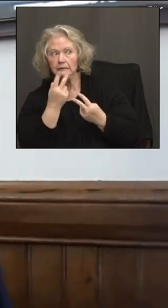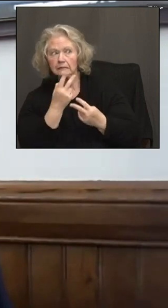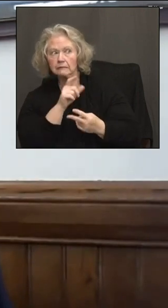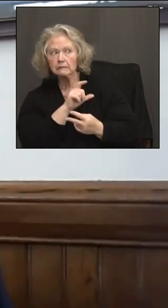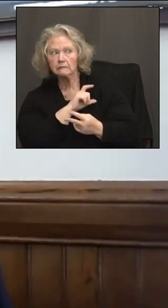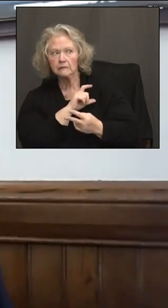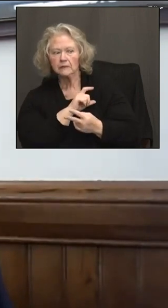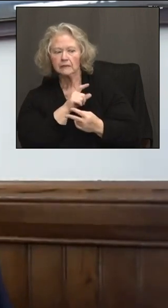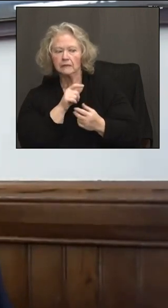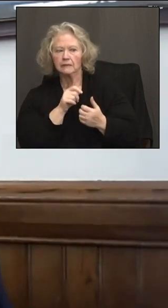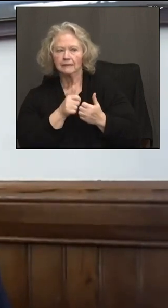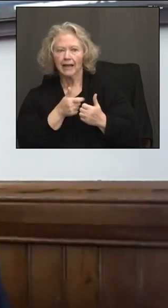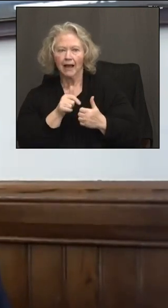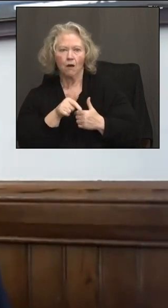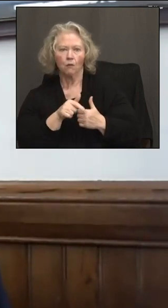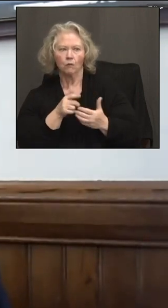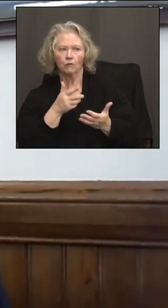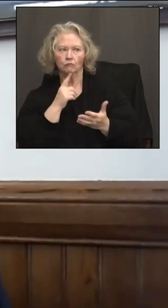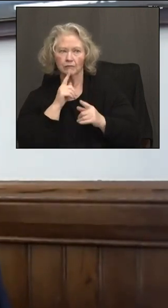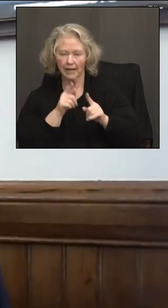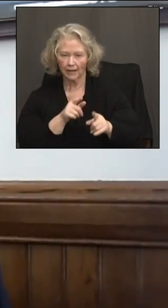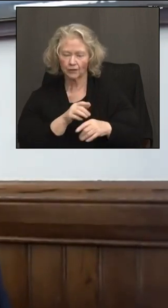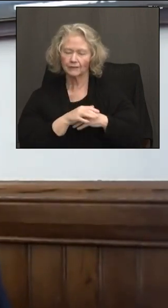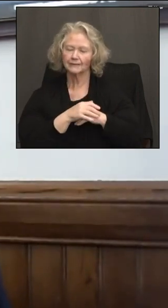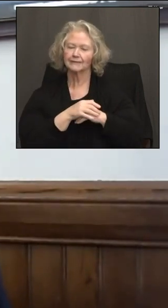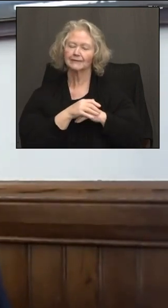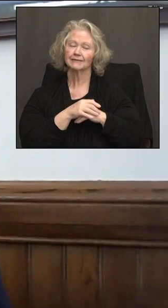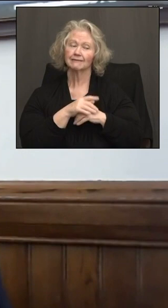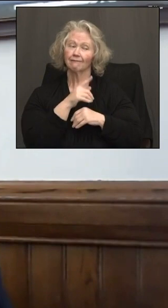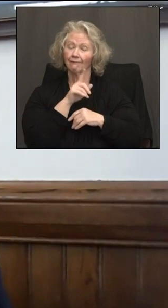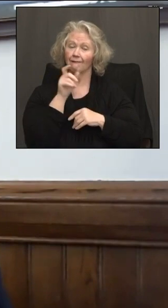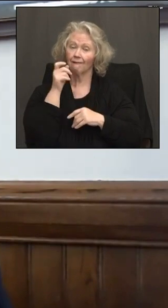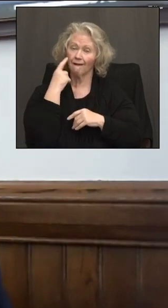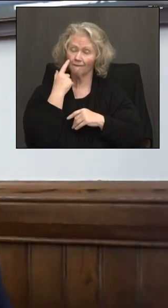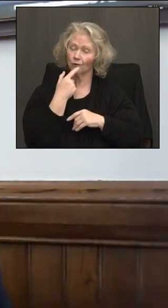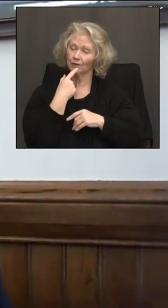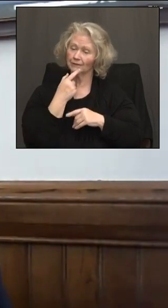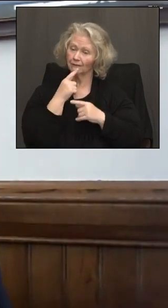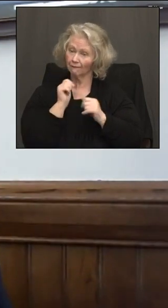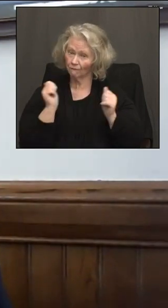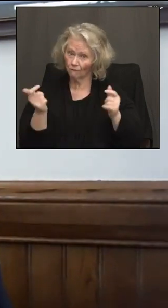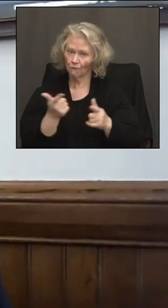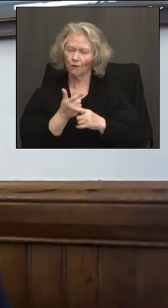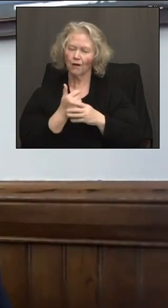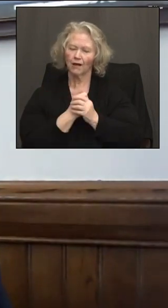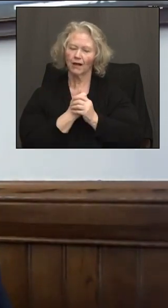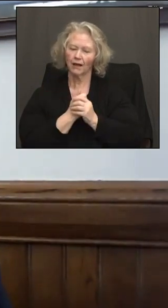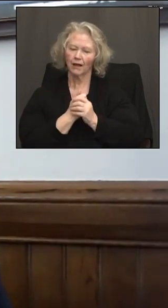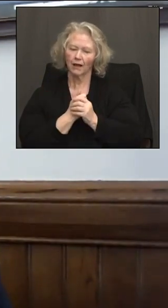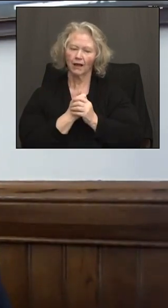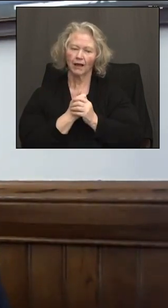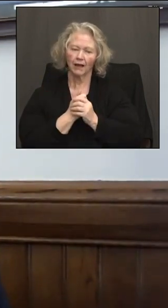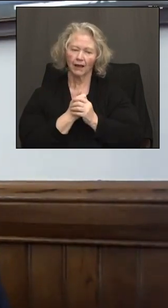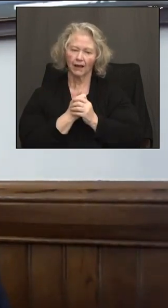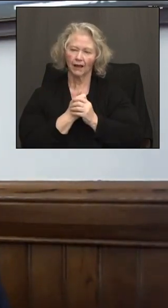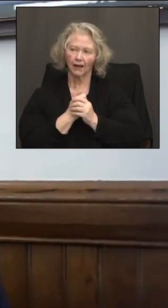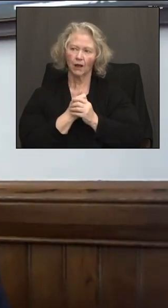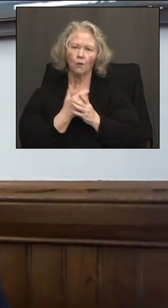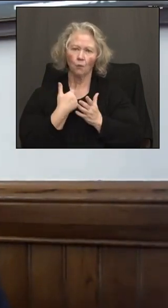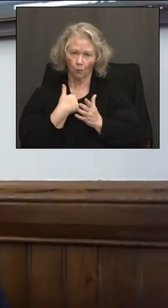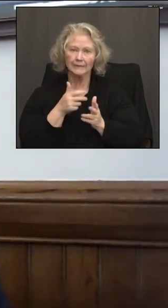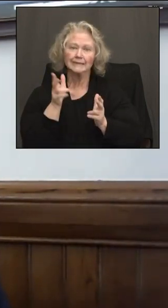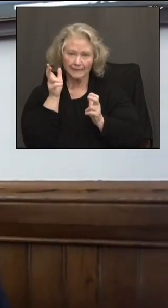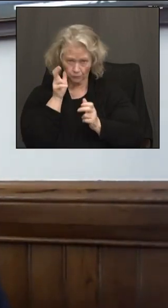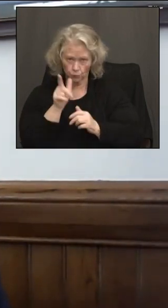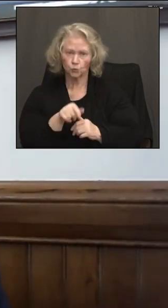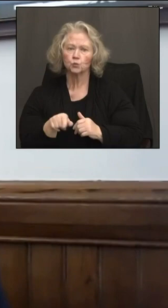And the one thing that the governor left there saying to everyone was that we're not only going to not only hear you,